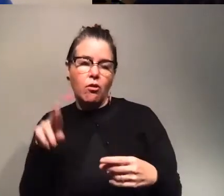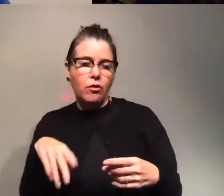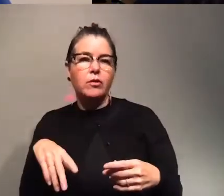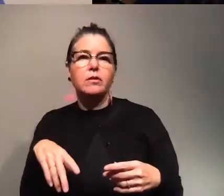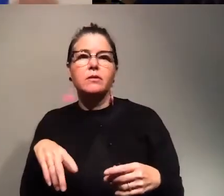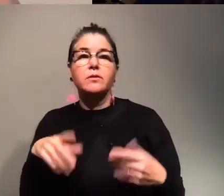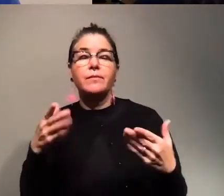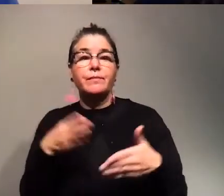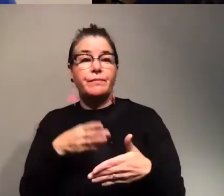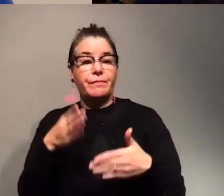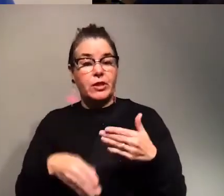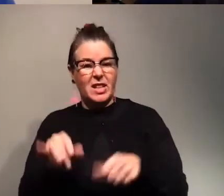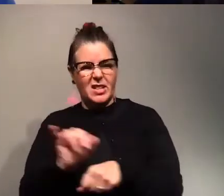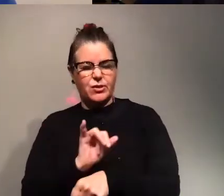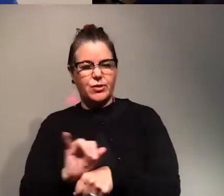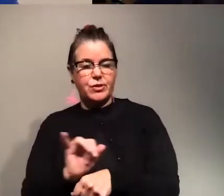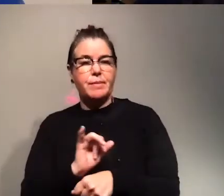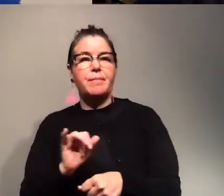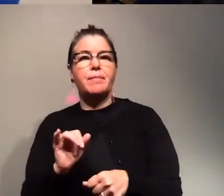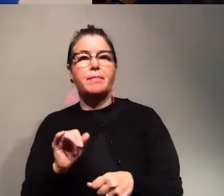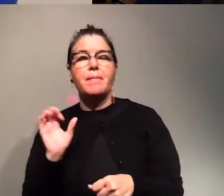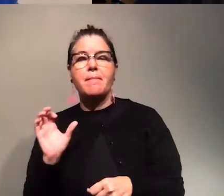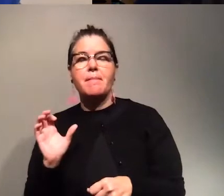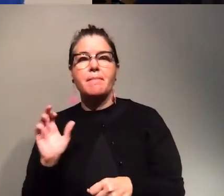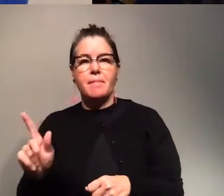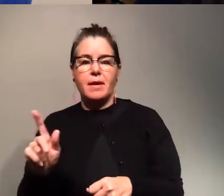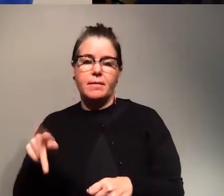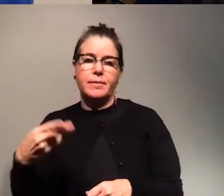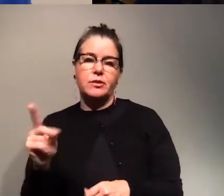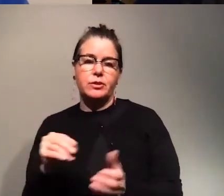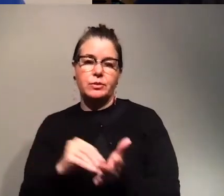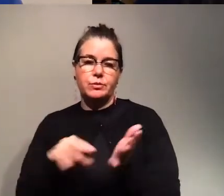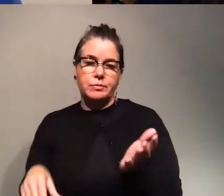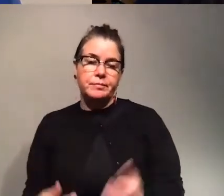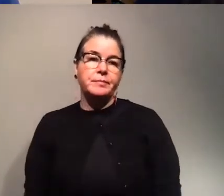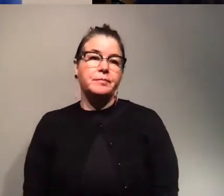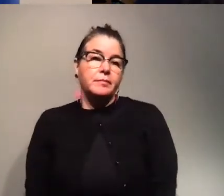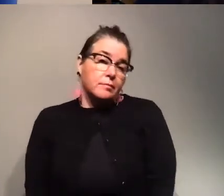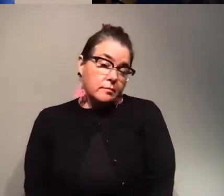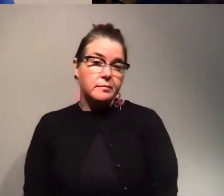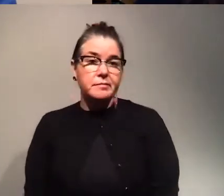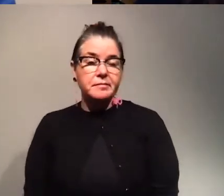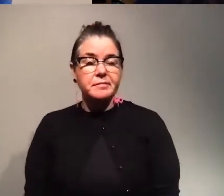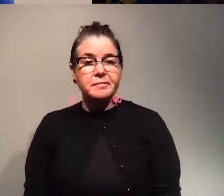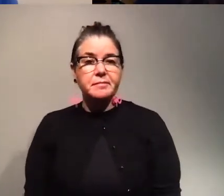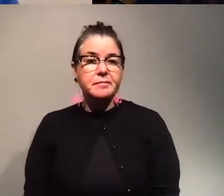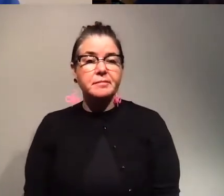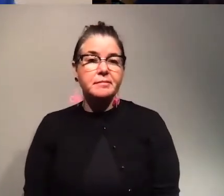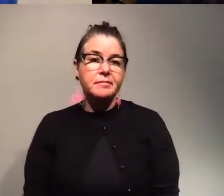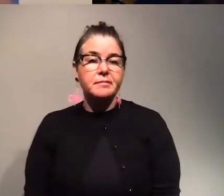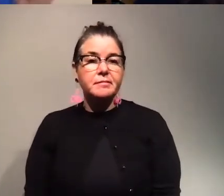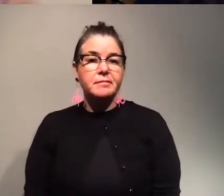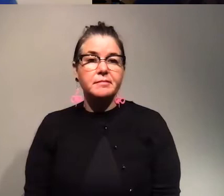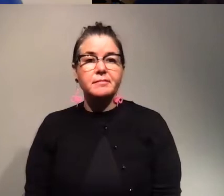finished my internship, I came back as a PhD student. So yeah, it was kind of like the